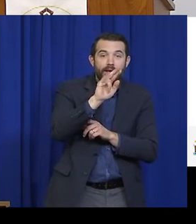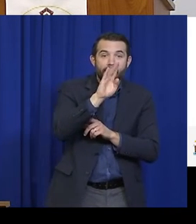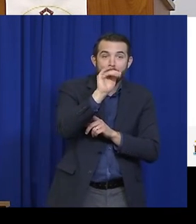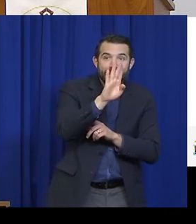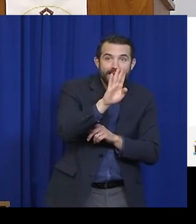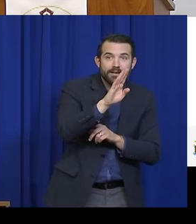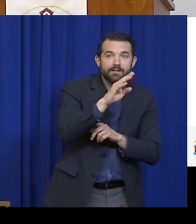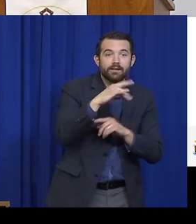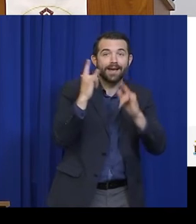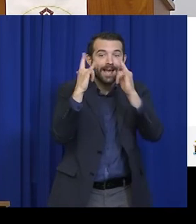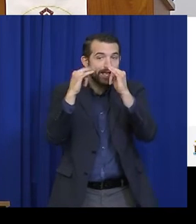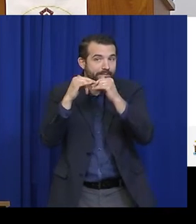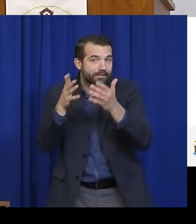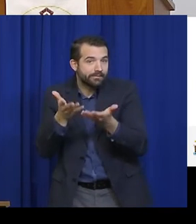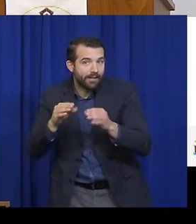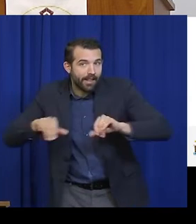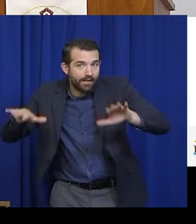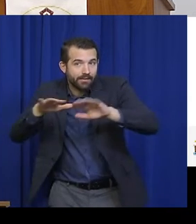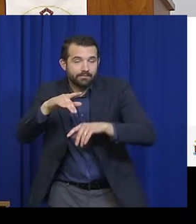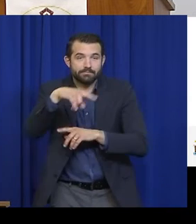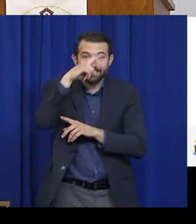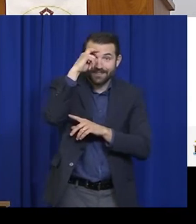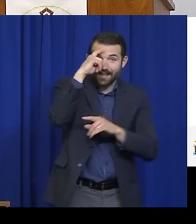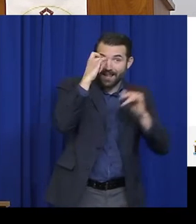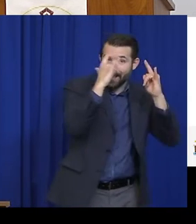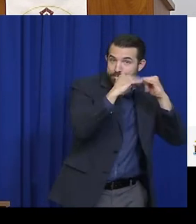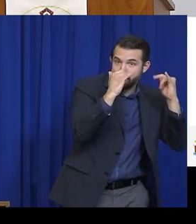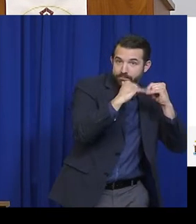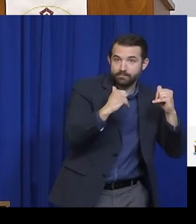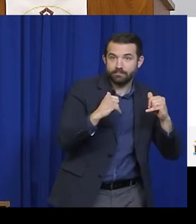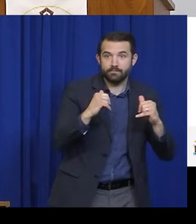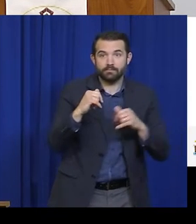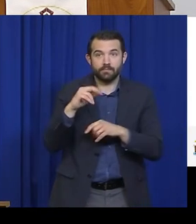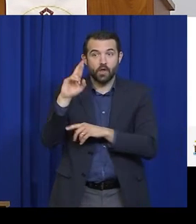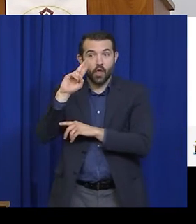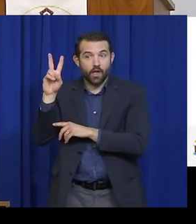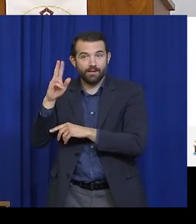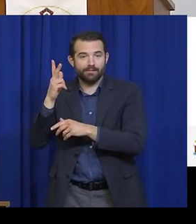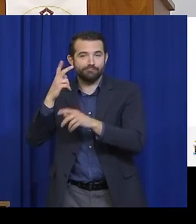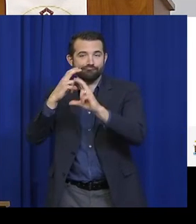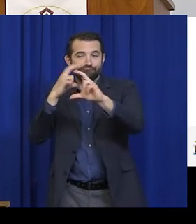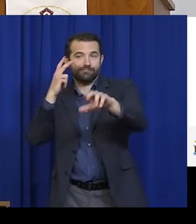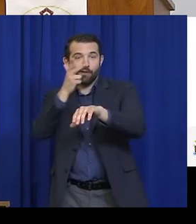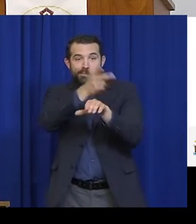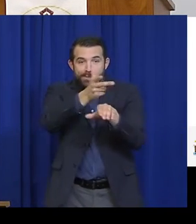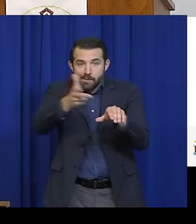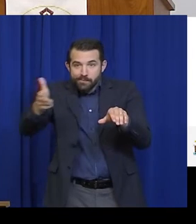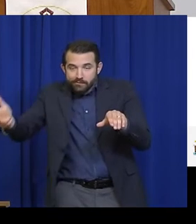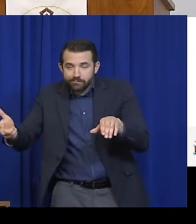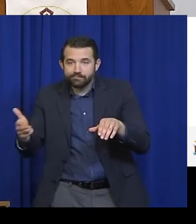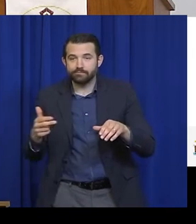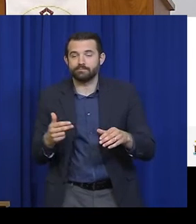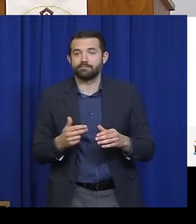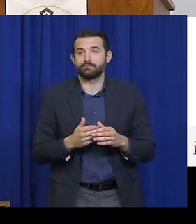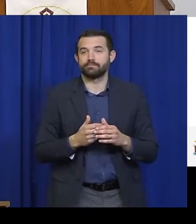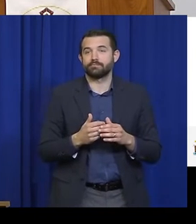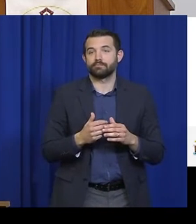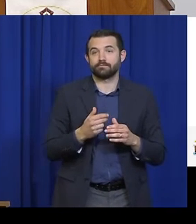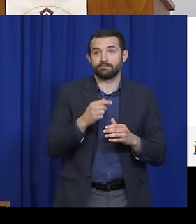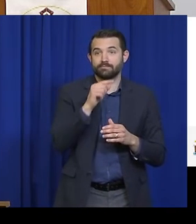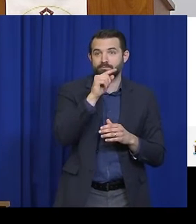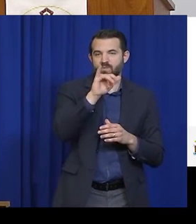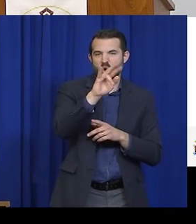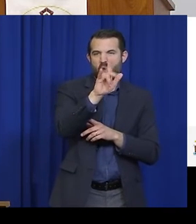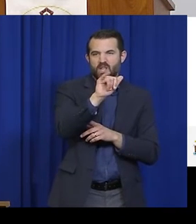summer camps, RV parks, for Maine residents and visitors. We are developing guidelines now to